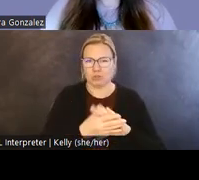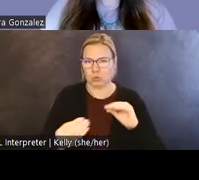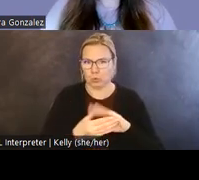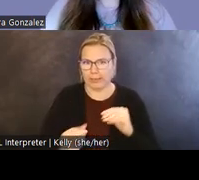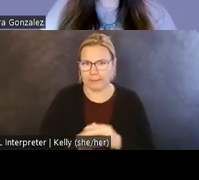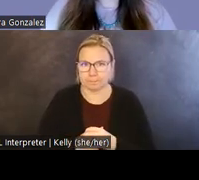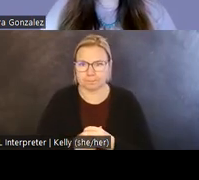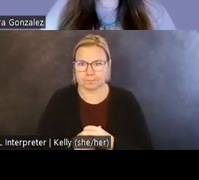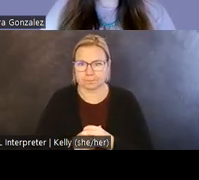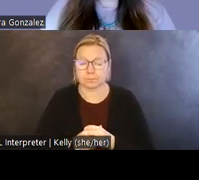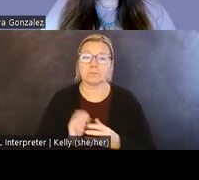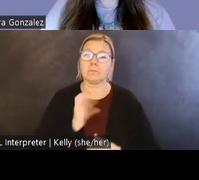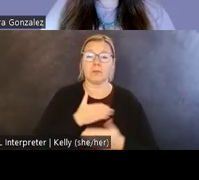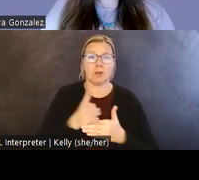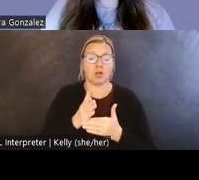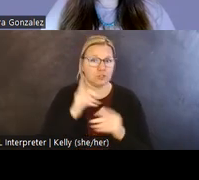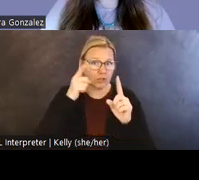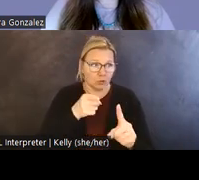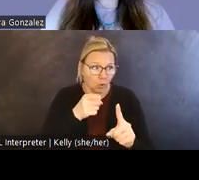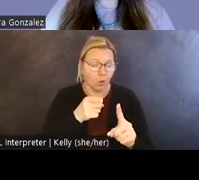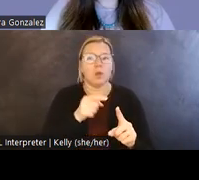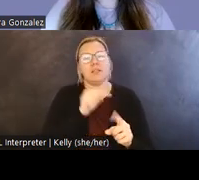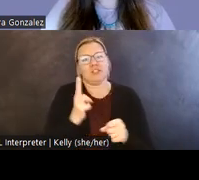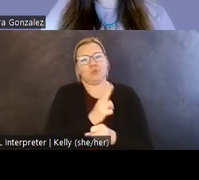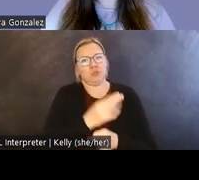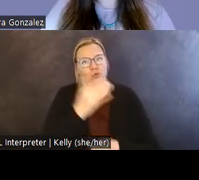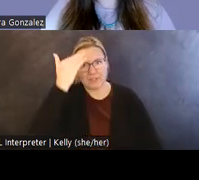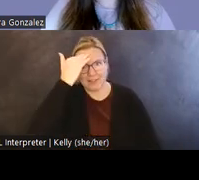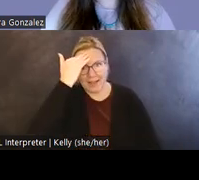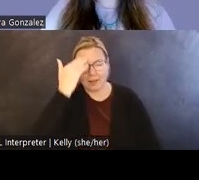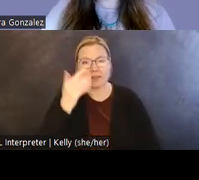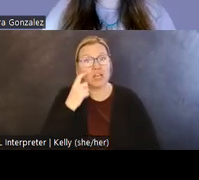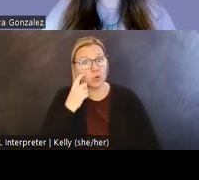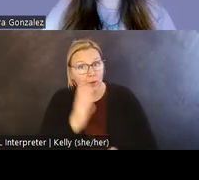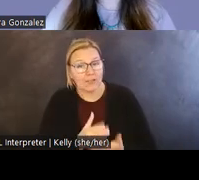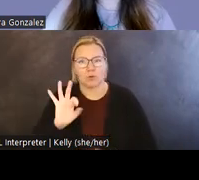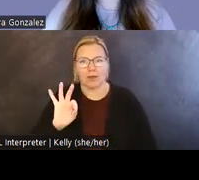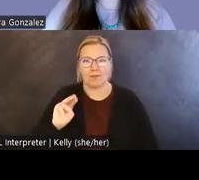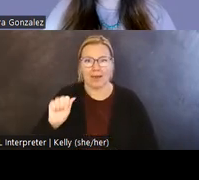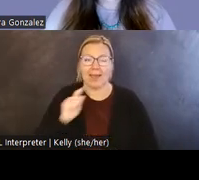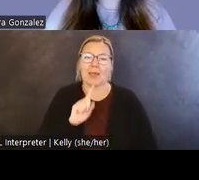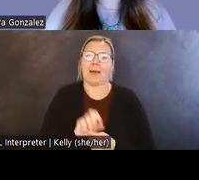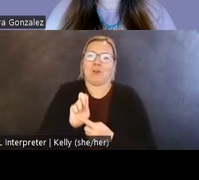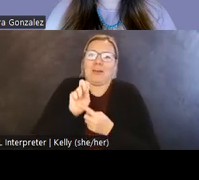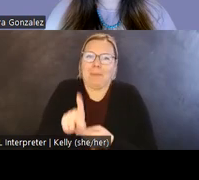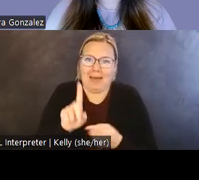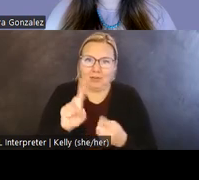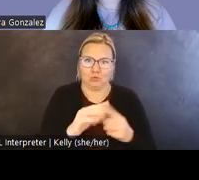Our shared goal is to mobilize the knowledge remembered and witnessed through FMIA by putting it back into community today.